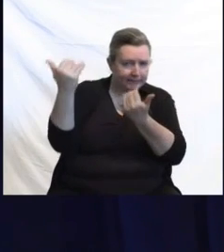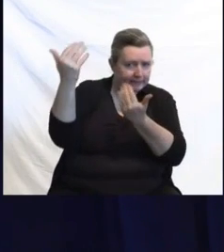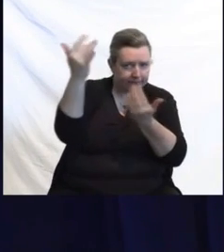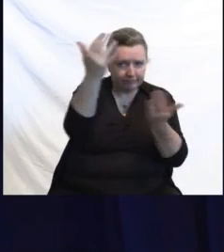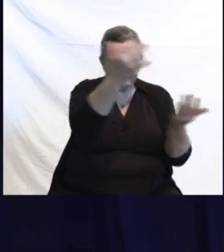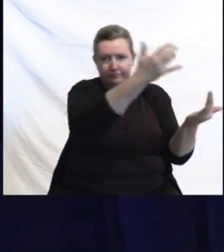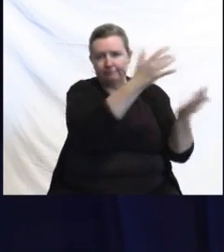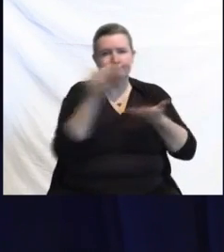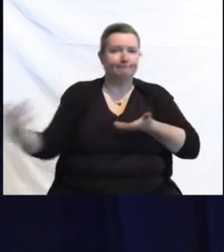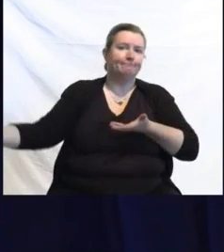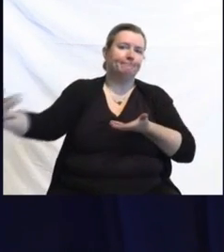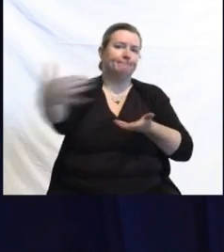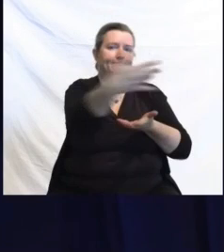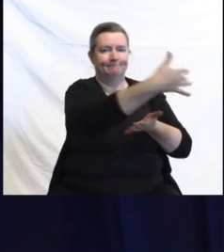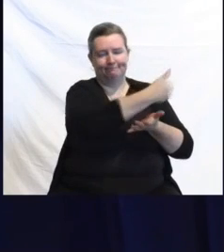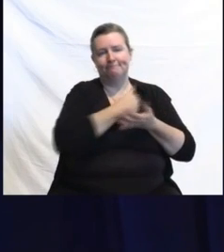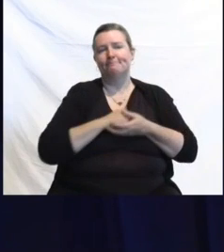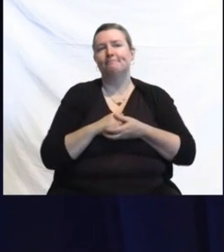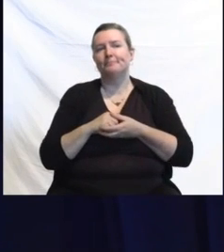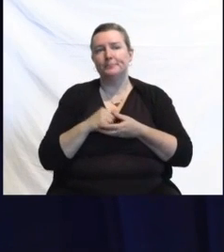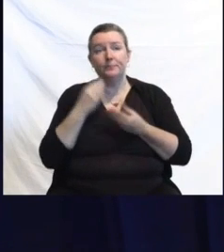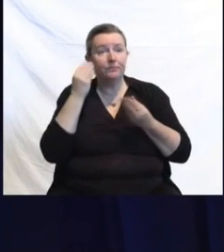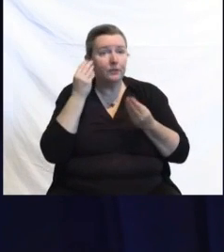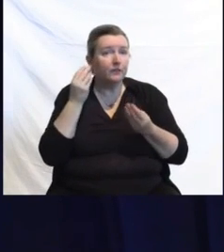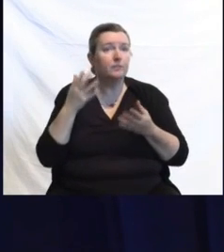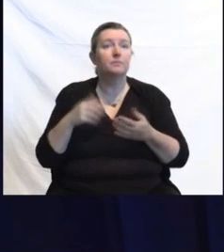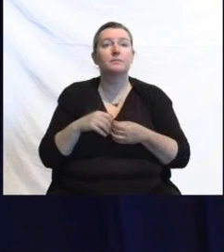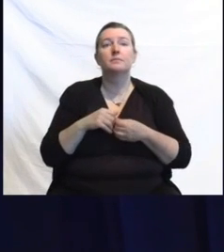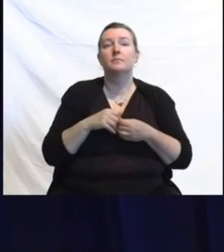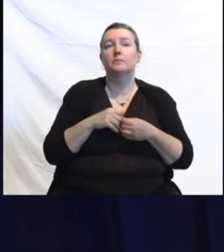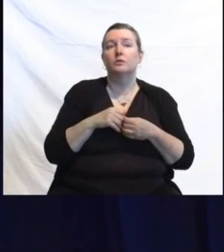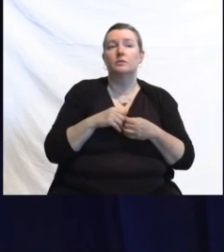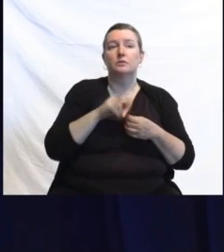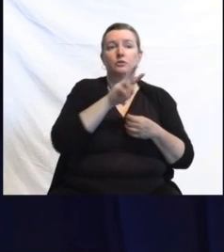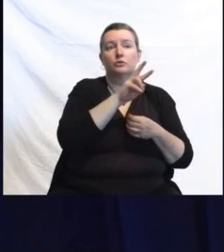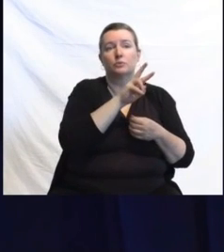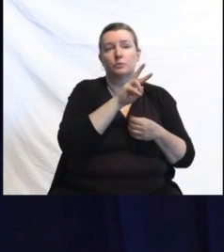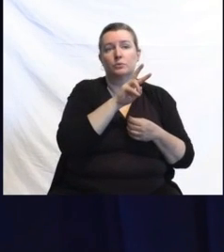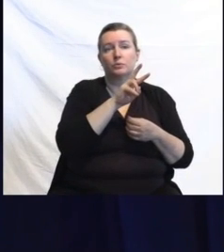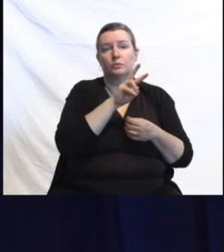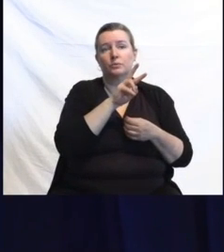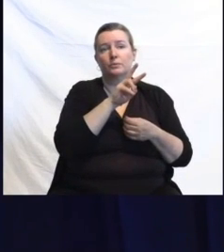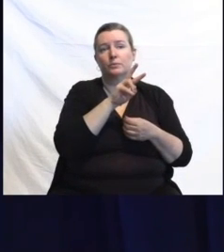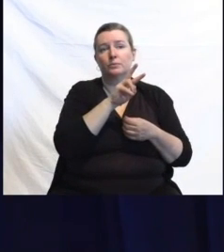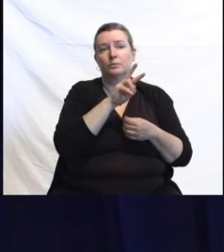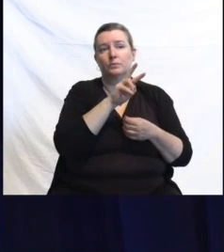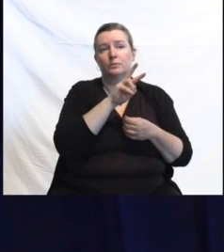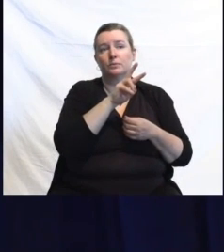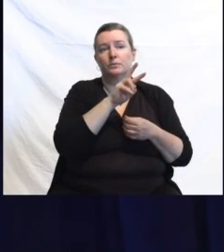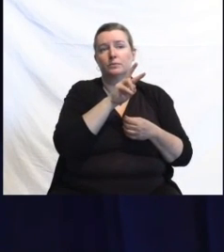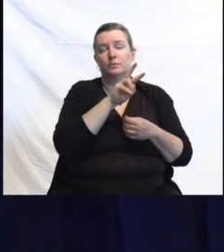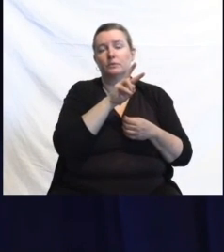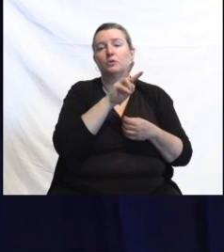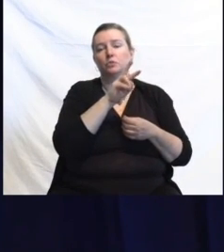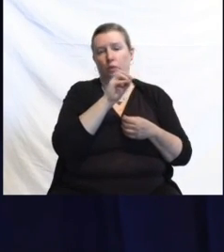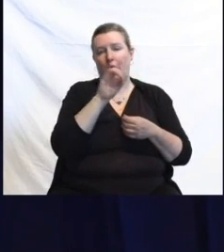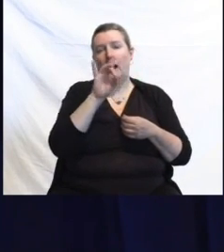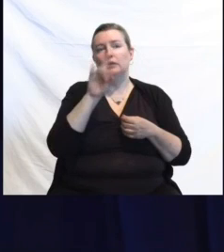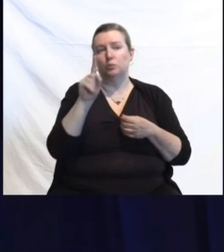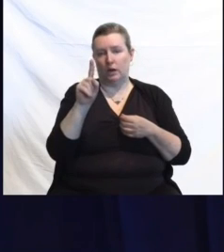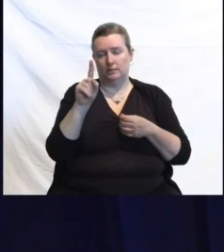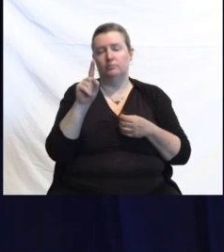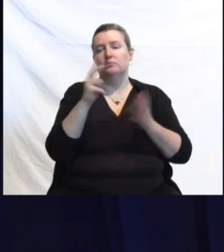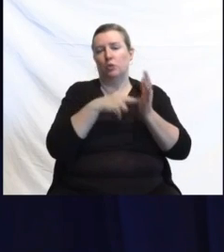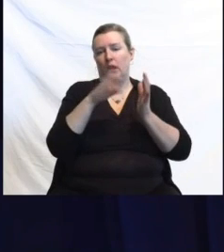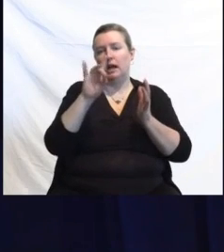,081 K-12 schools, nearly 60% of schools in the state, and 45 colleges and universities, more